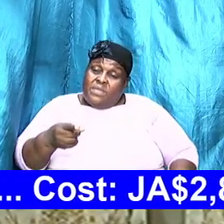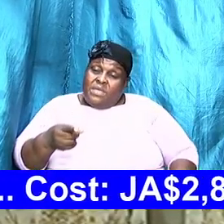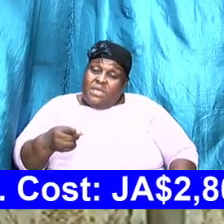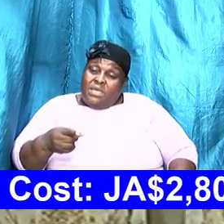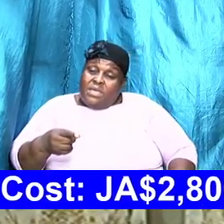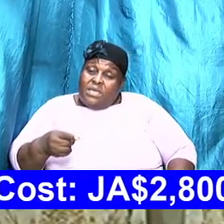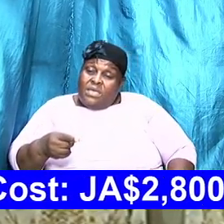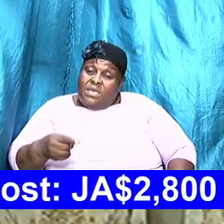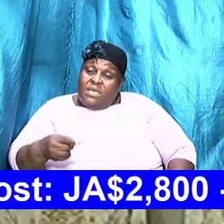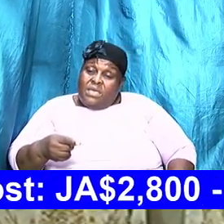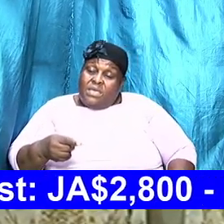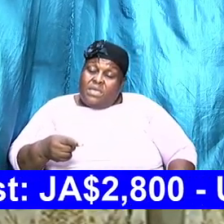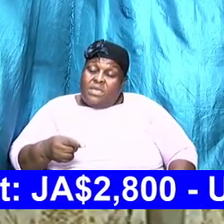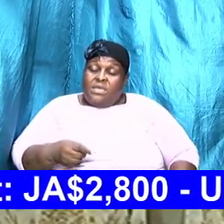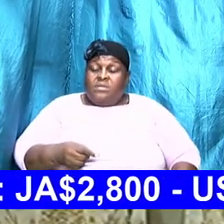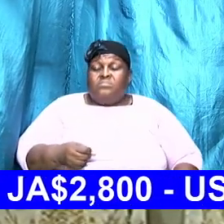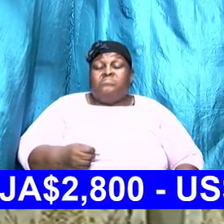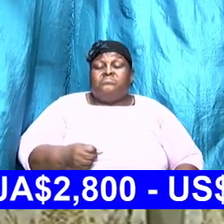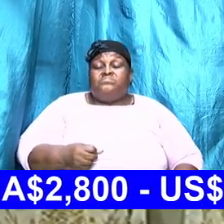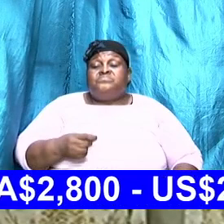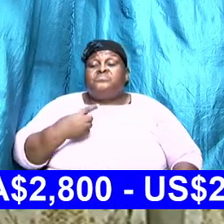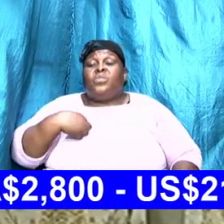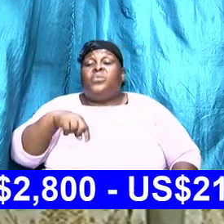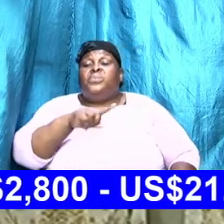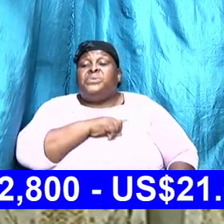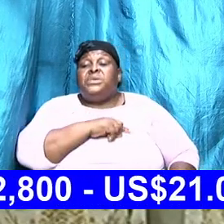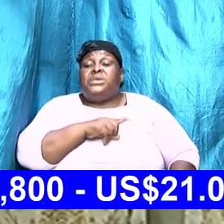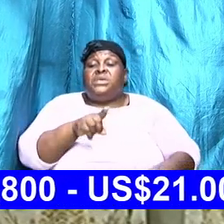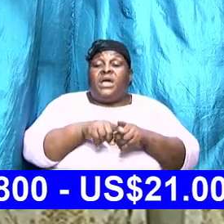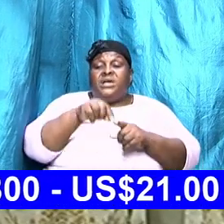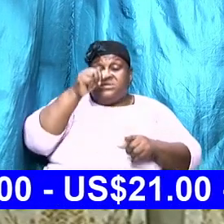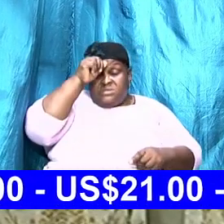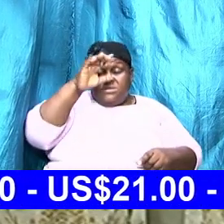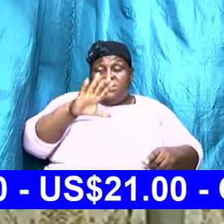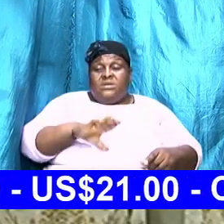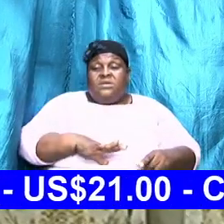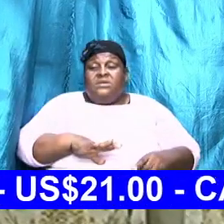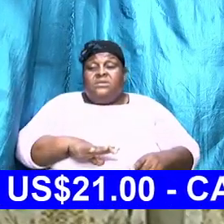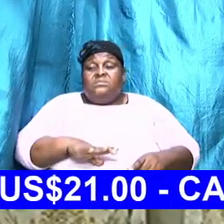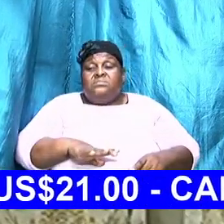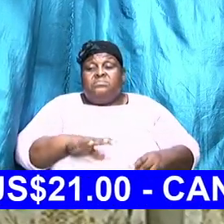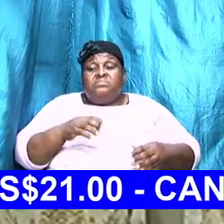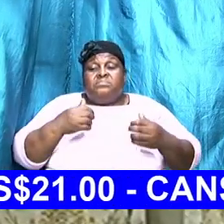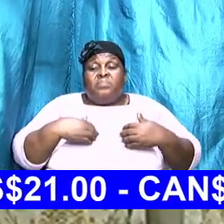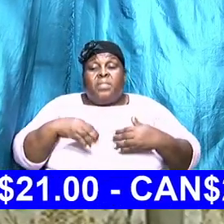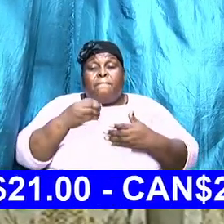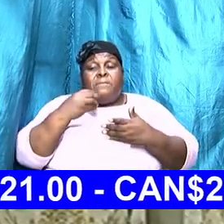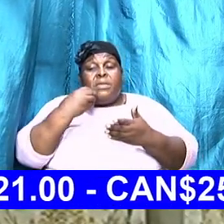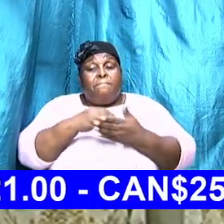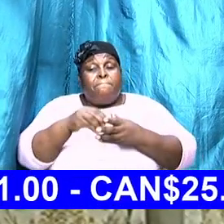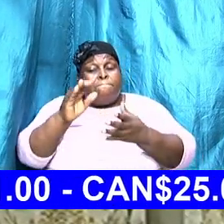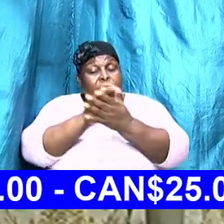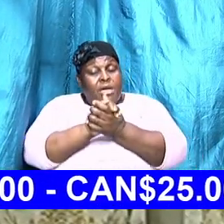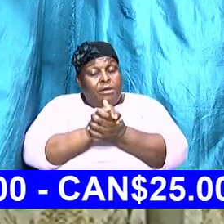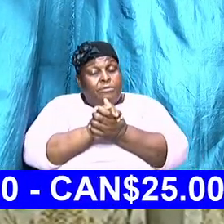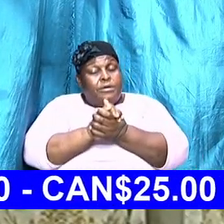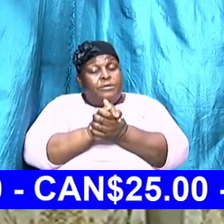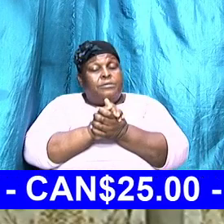reverse it makes my point we haven't been married we are now